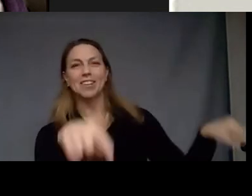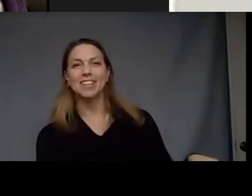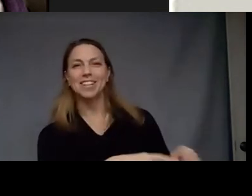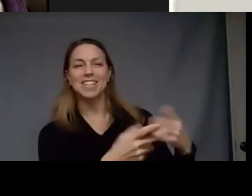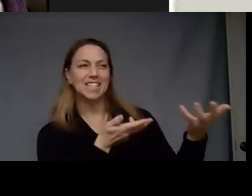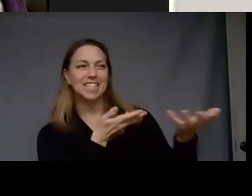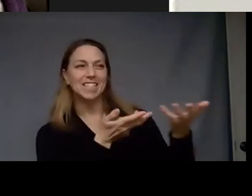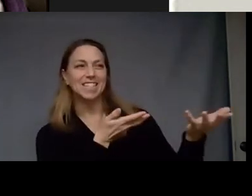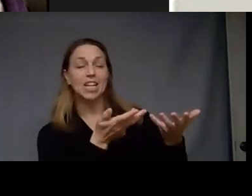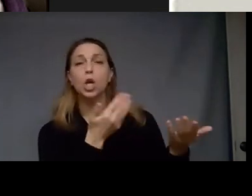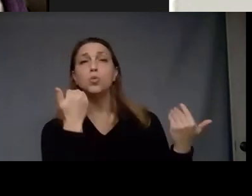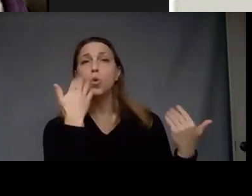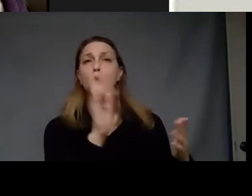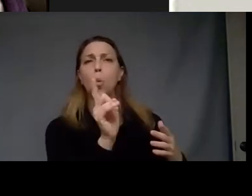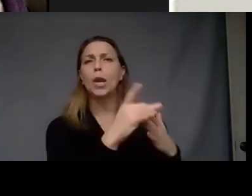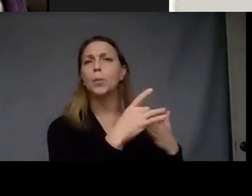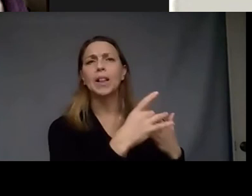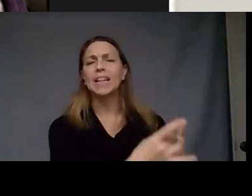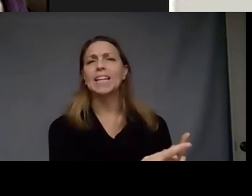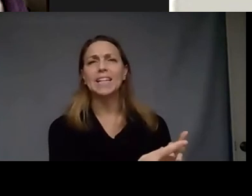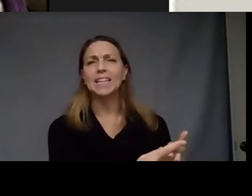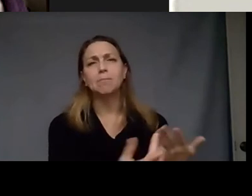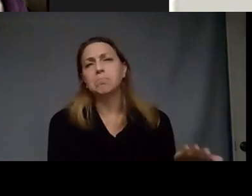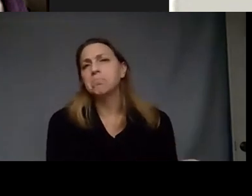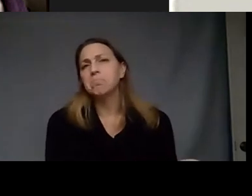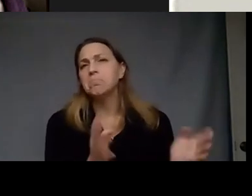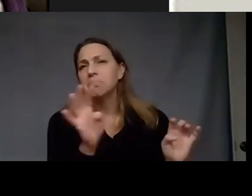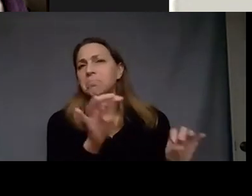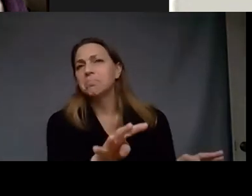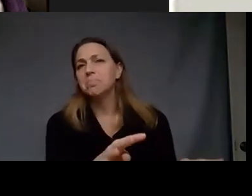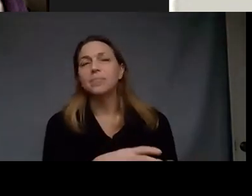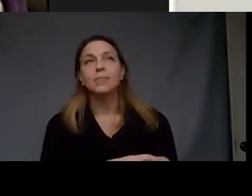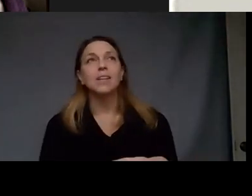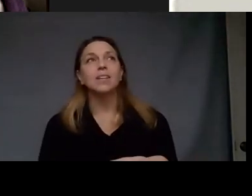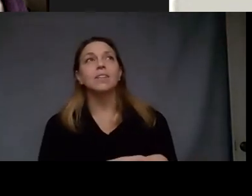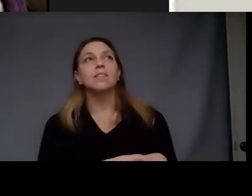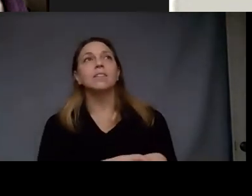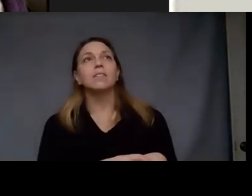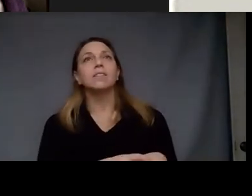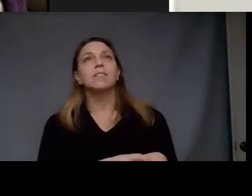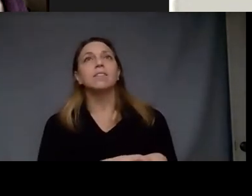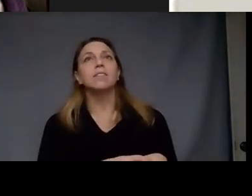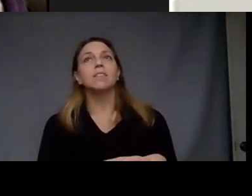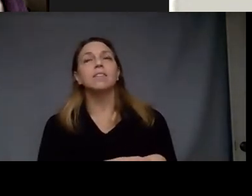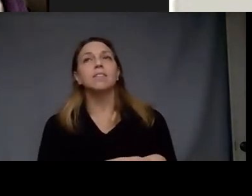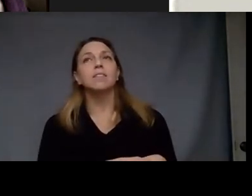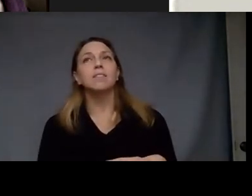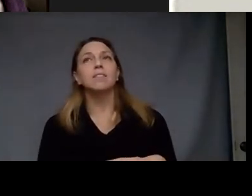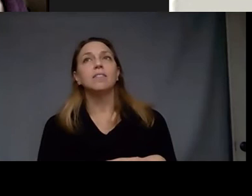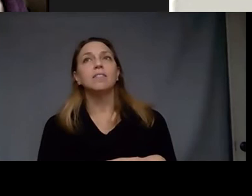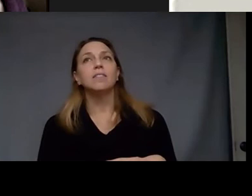you don't really know where it's going to land or where it's going and so it's